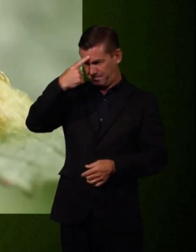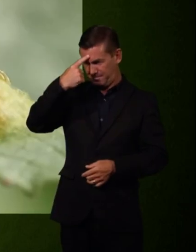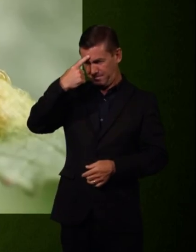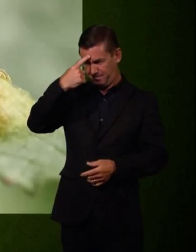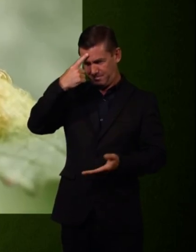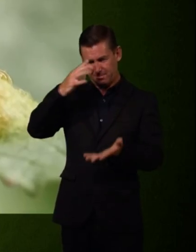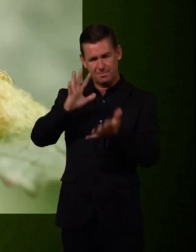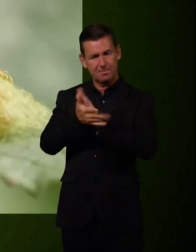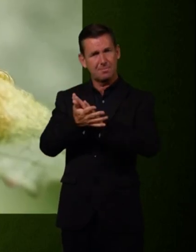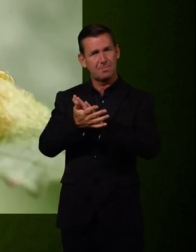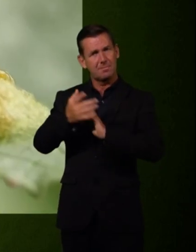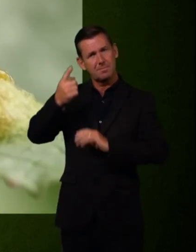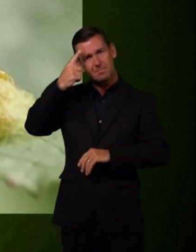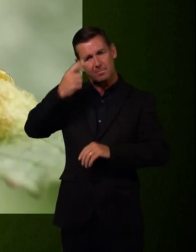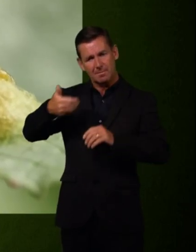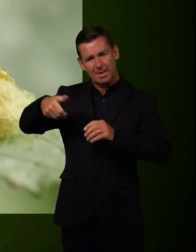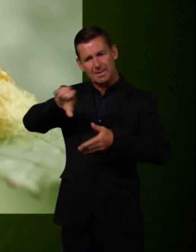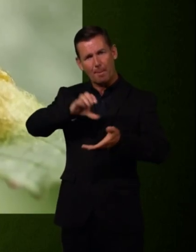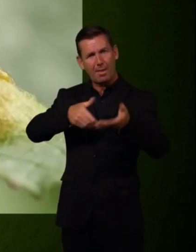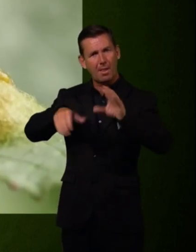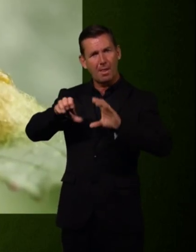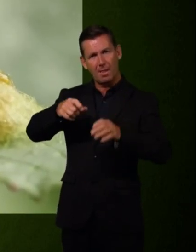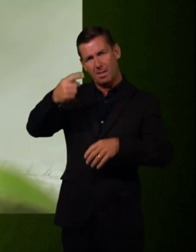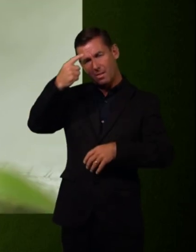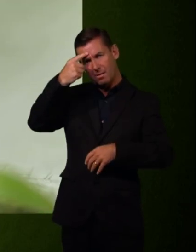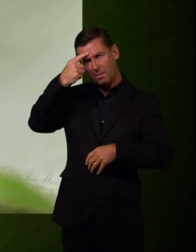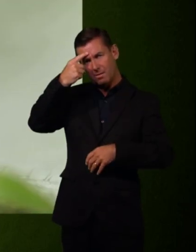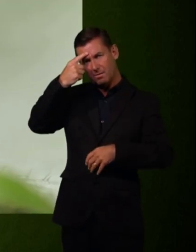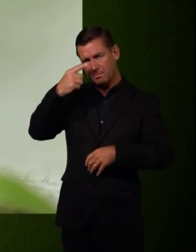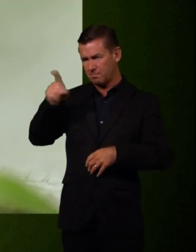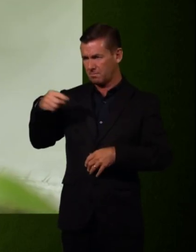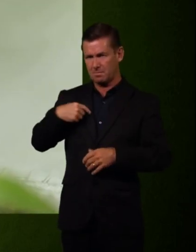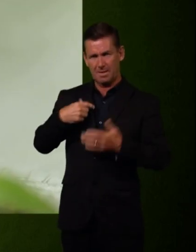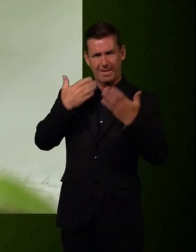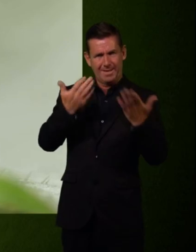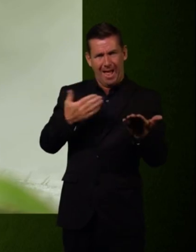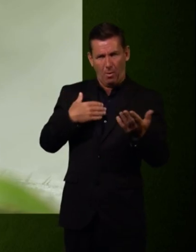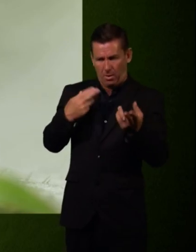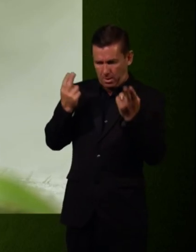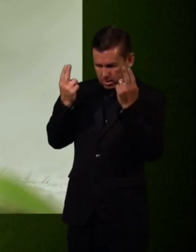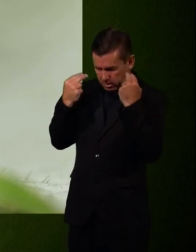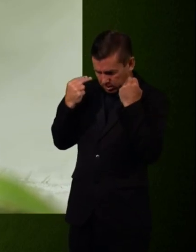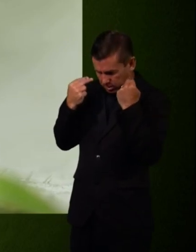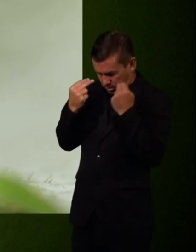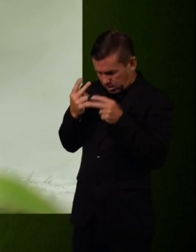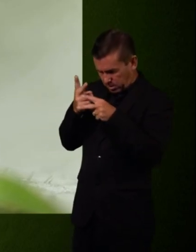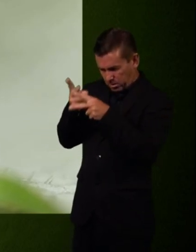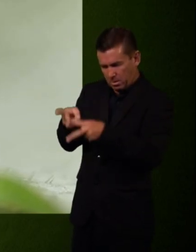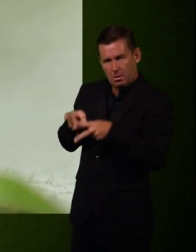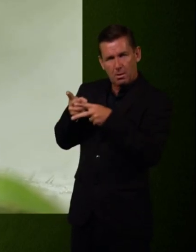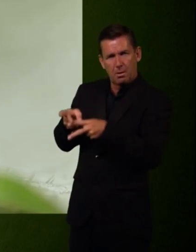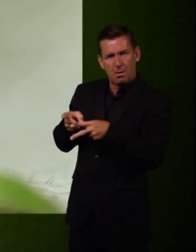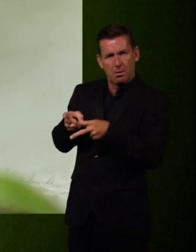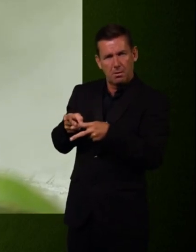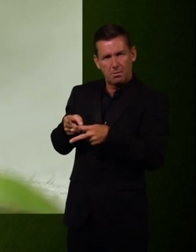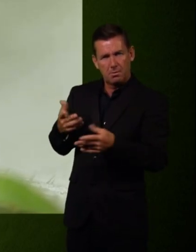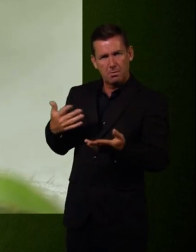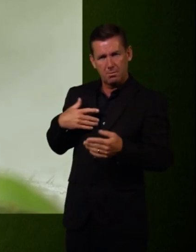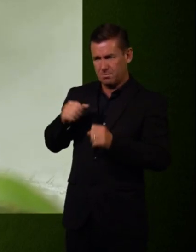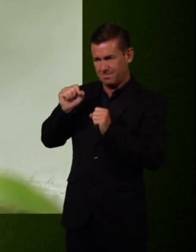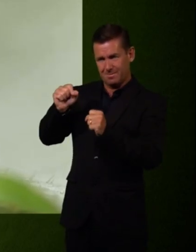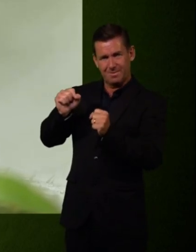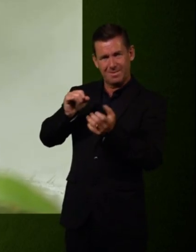by the wasps, and its instinct now is to serve the offspring. Using its own silk,